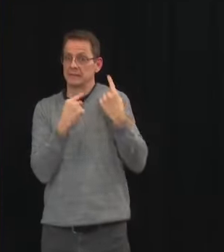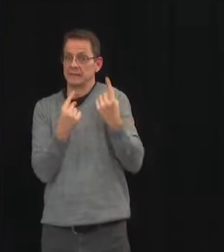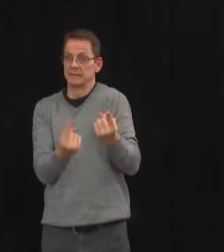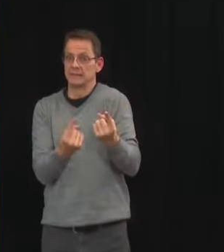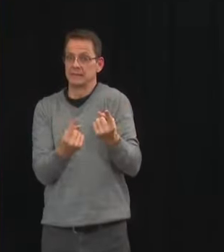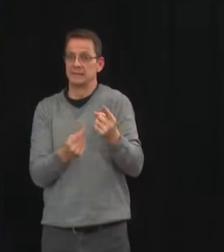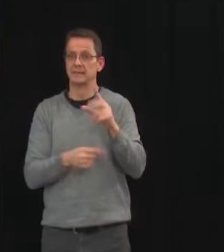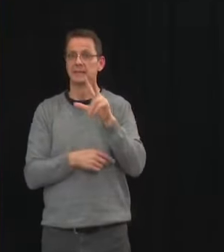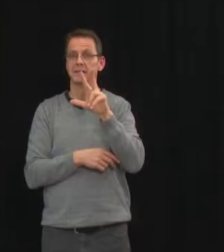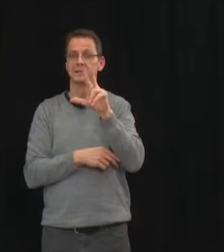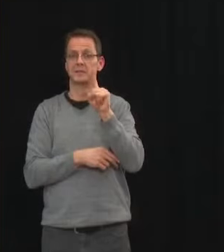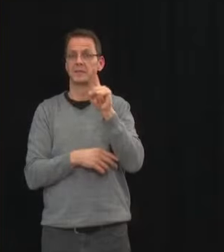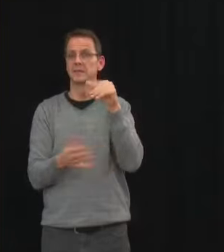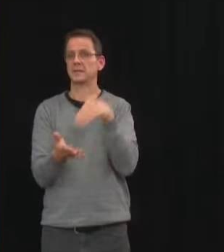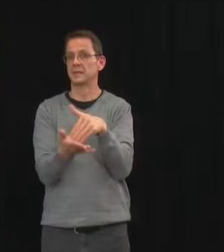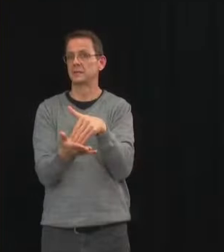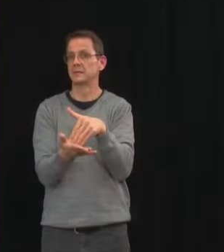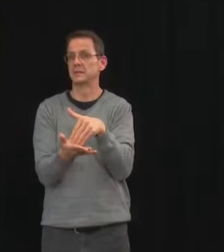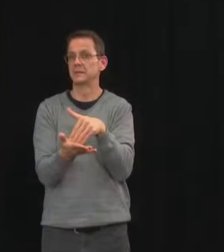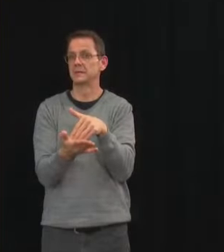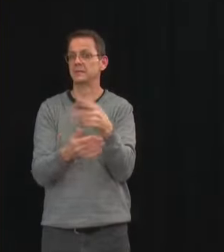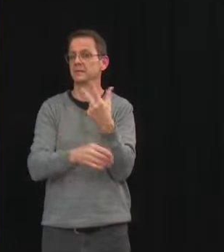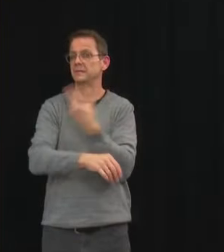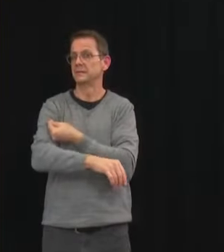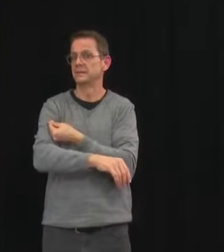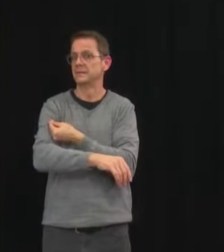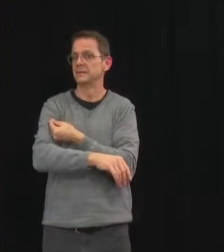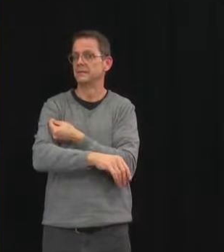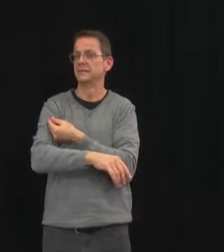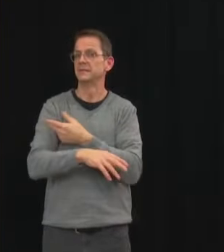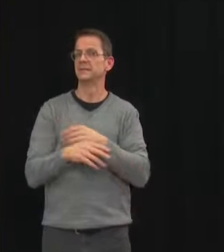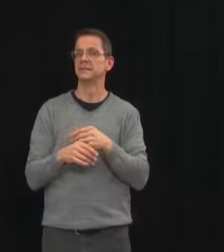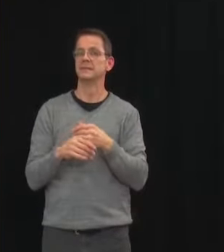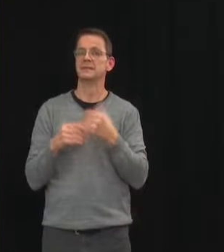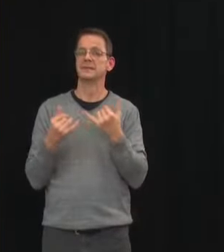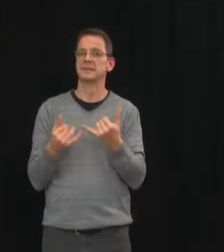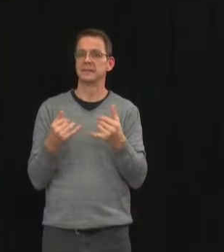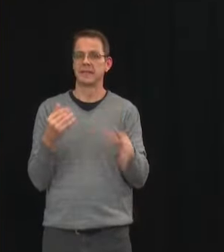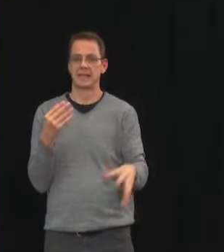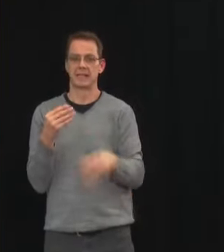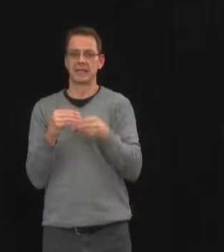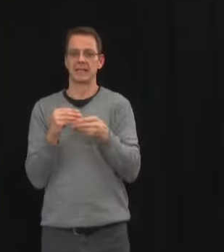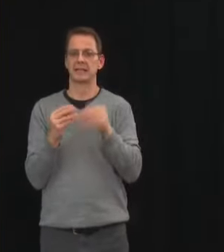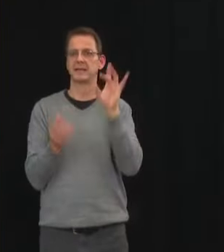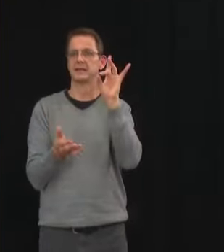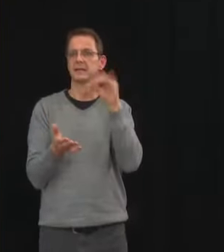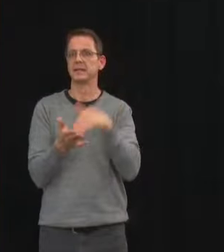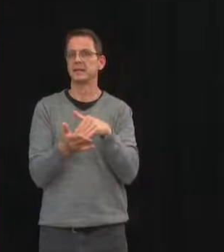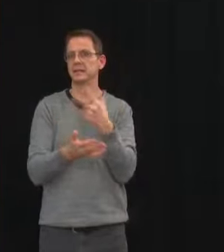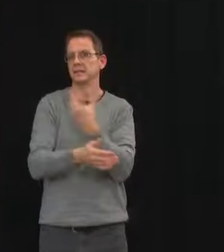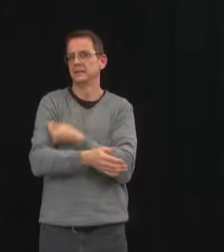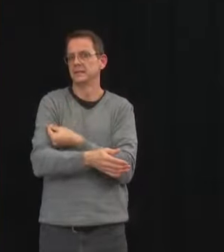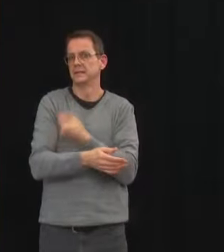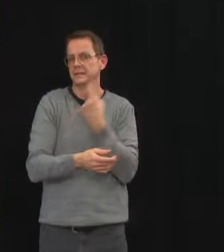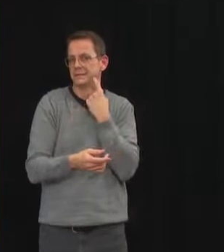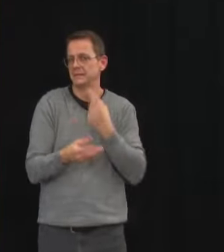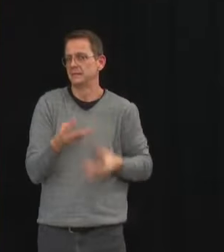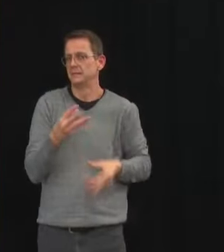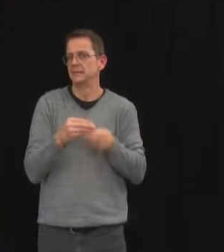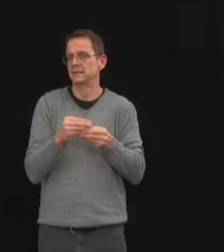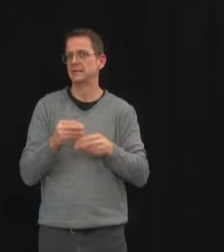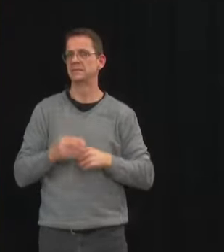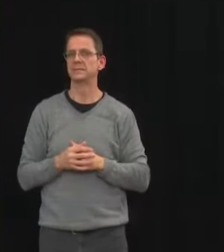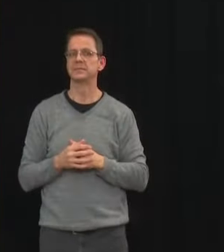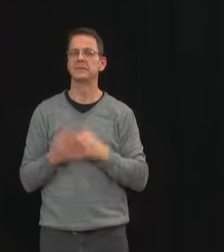seniors for their patience as we work through some challenges during the first few days of clinics. I also want to thank the family and